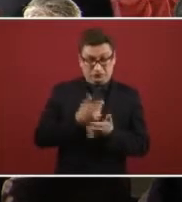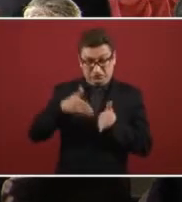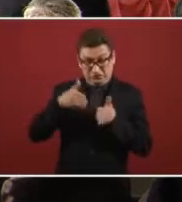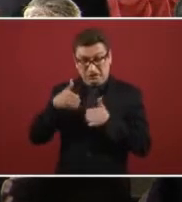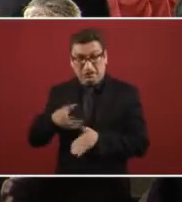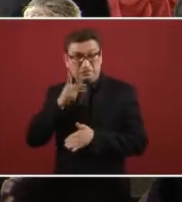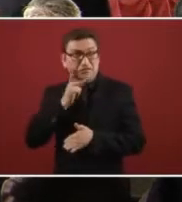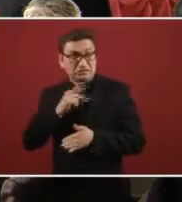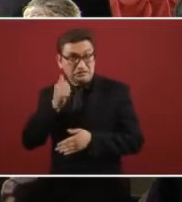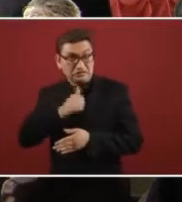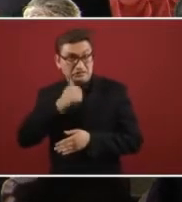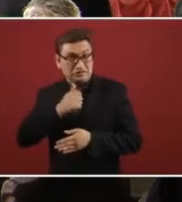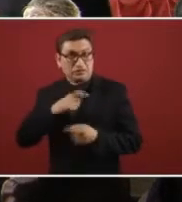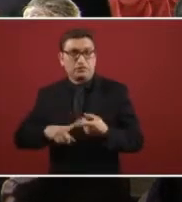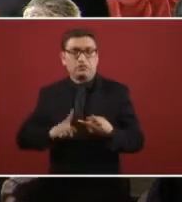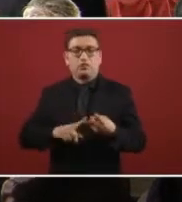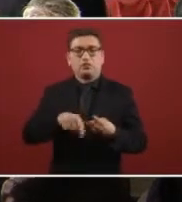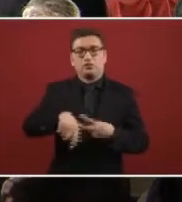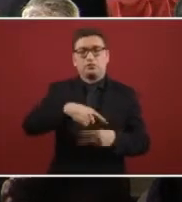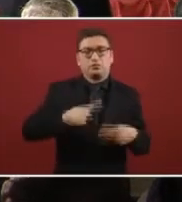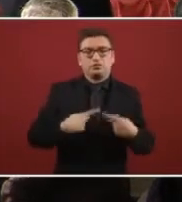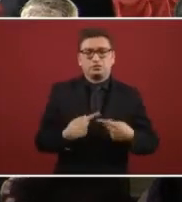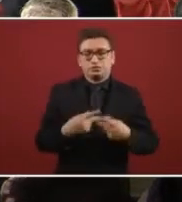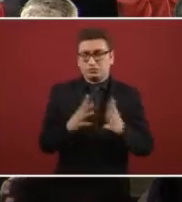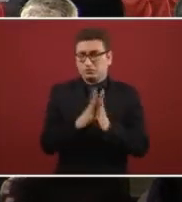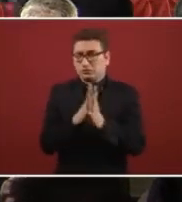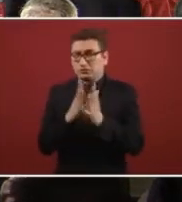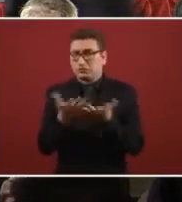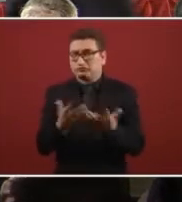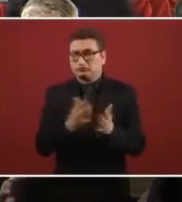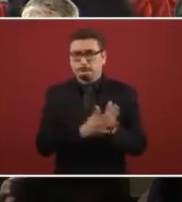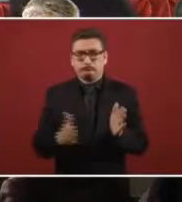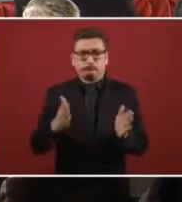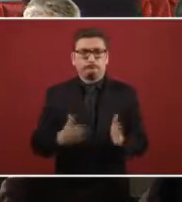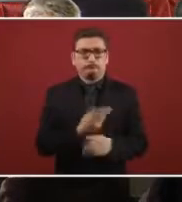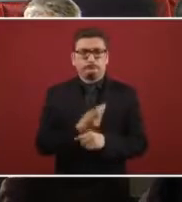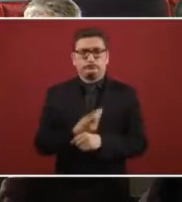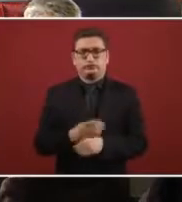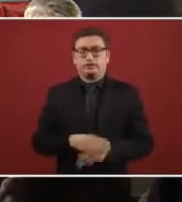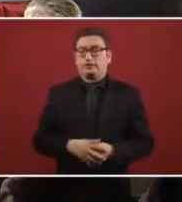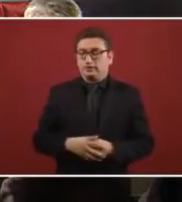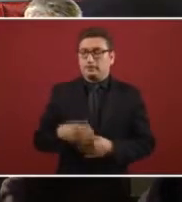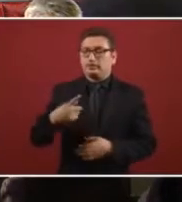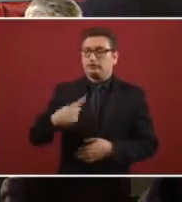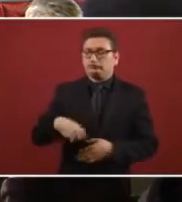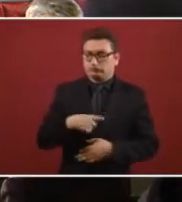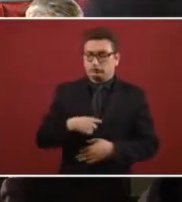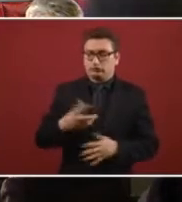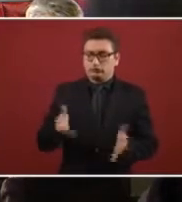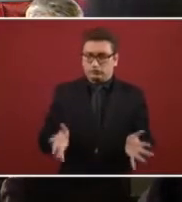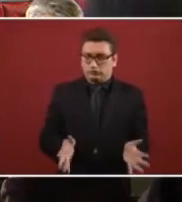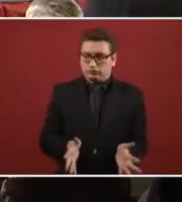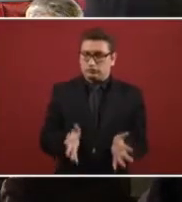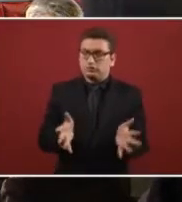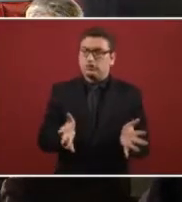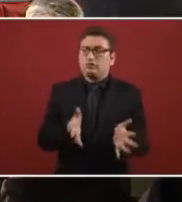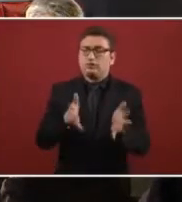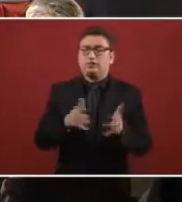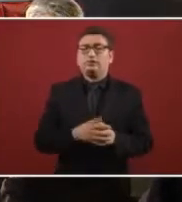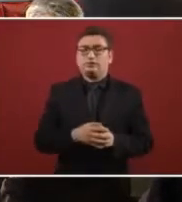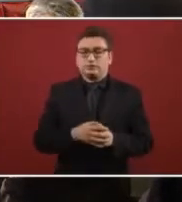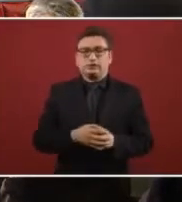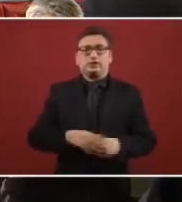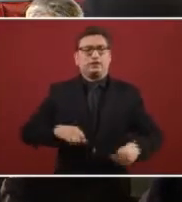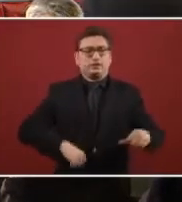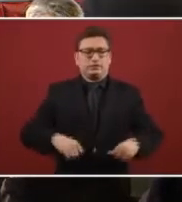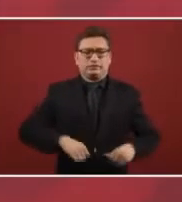so the participation and propelling the economy yes we are at the same time